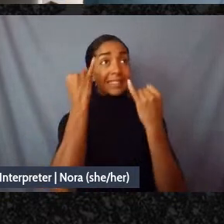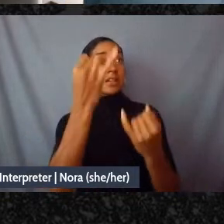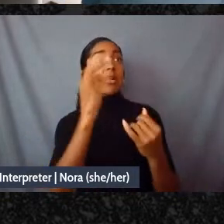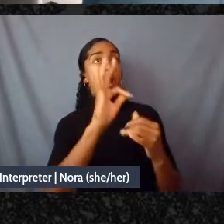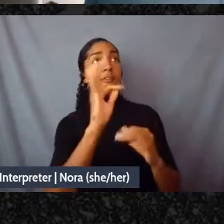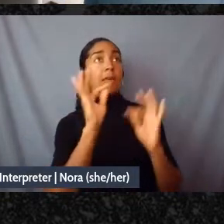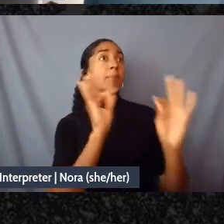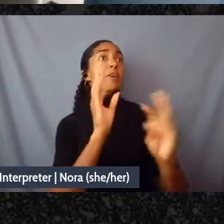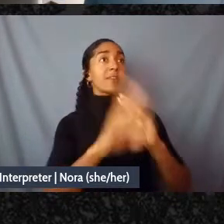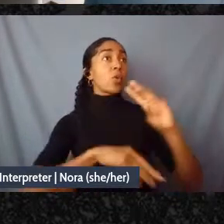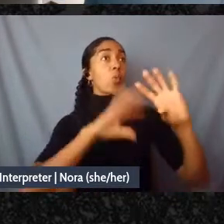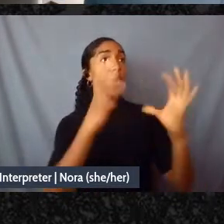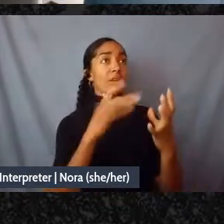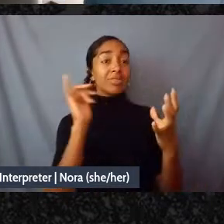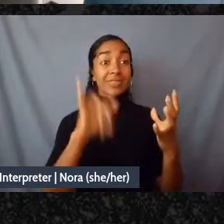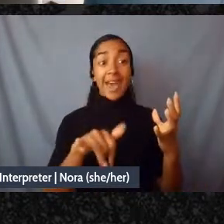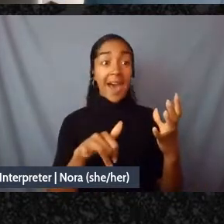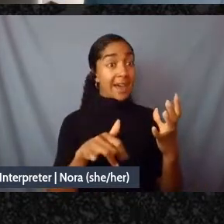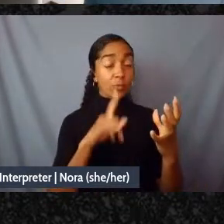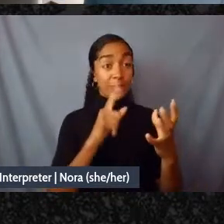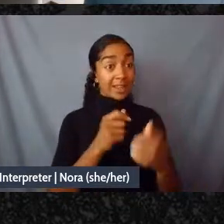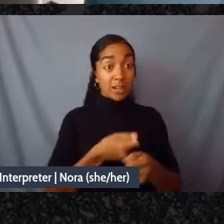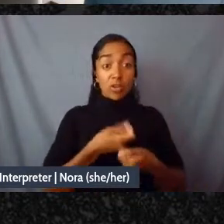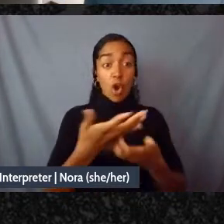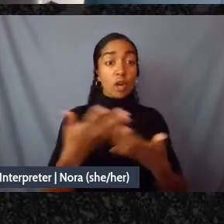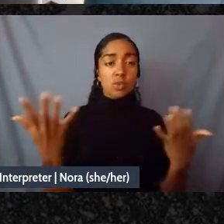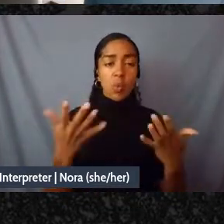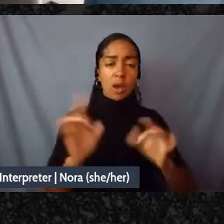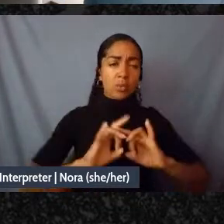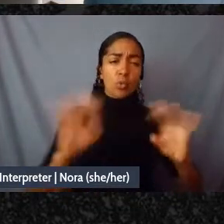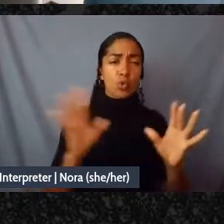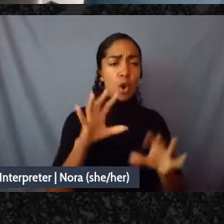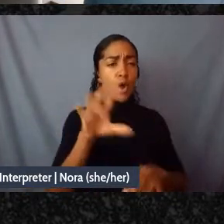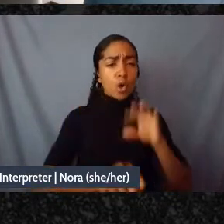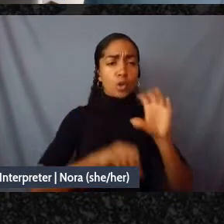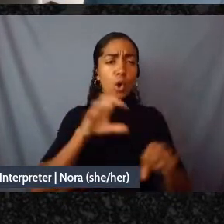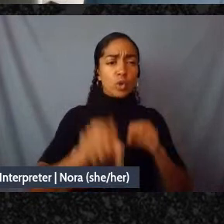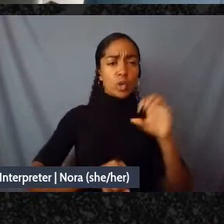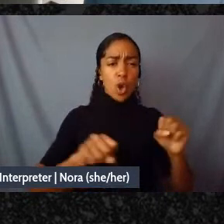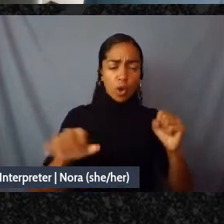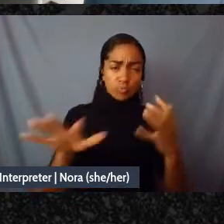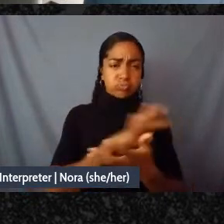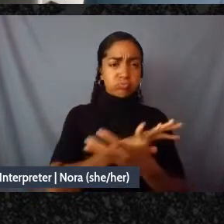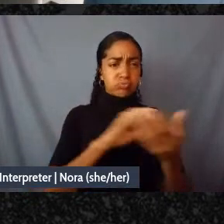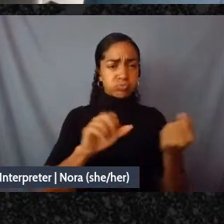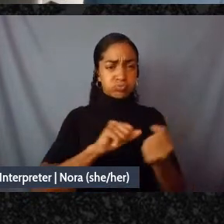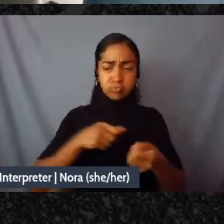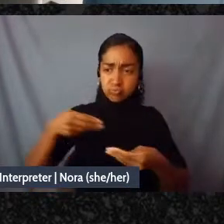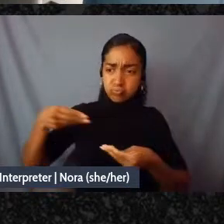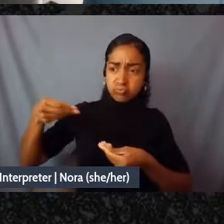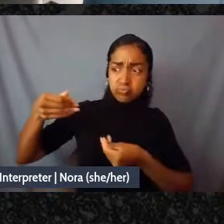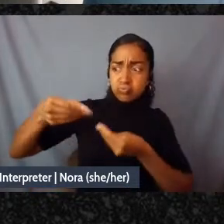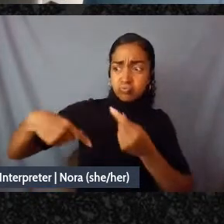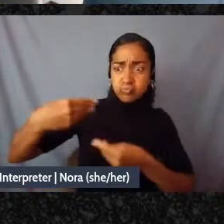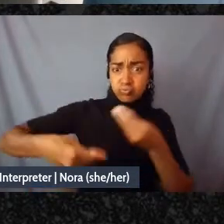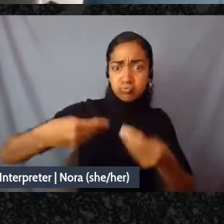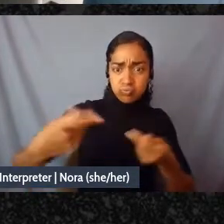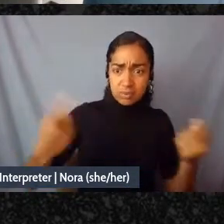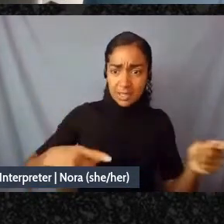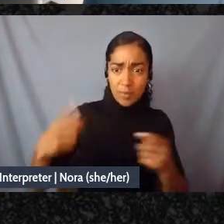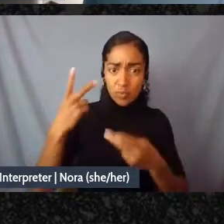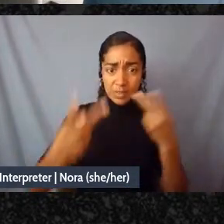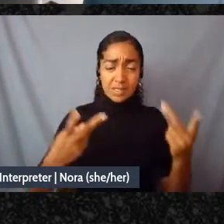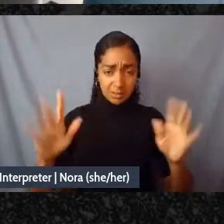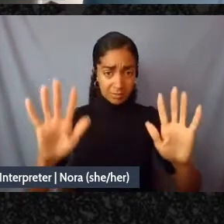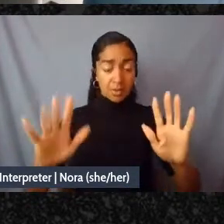for colonial brutalities and the legacies I think we have to examine our